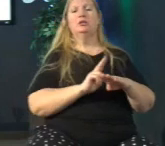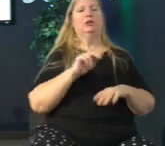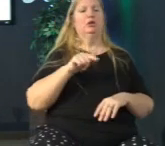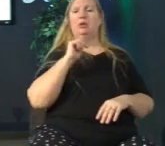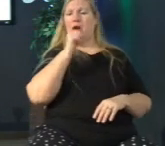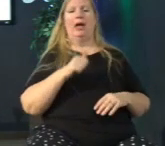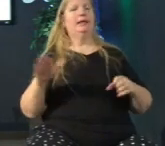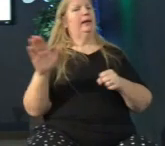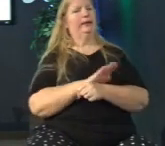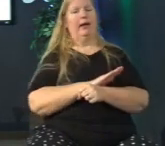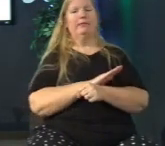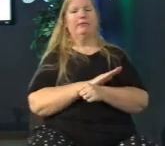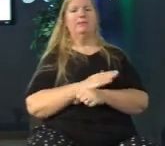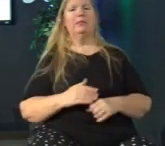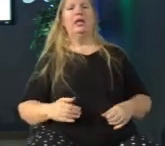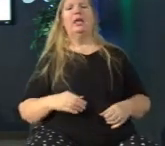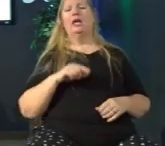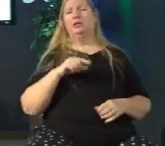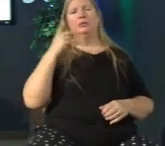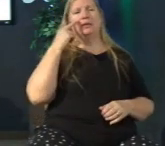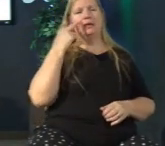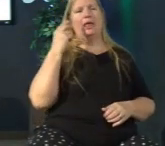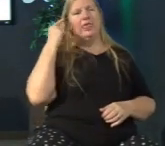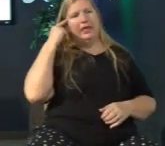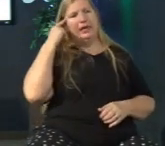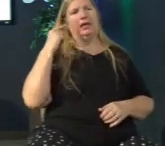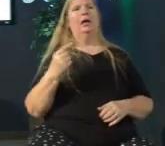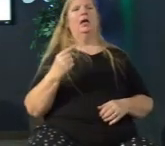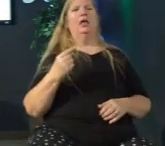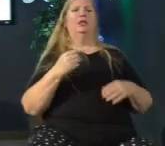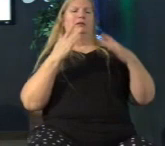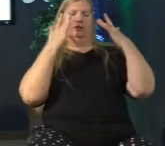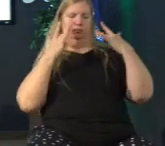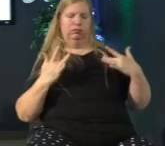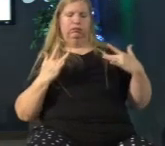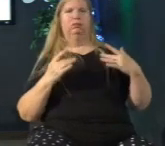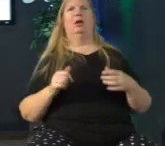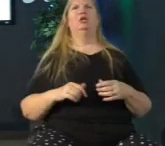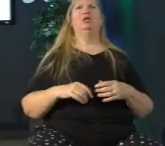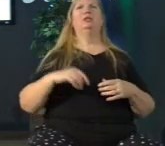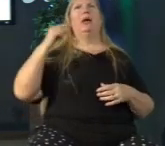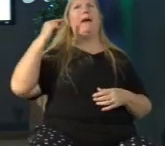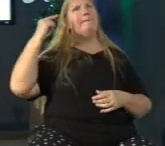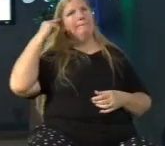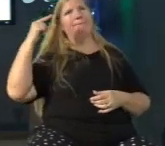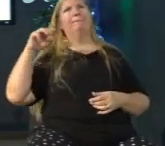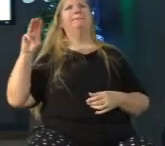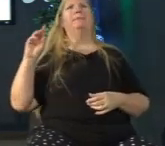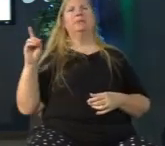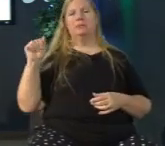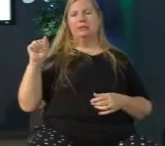you see it as your infirmity as your depression as your mental illness of whatever that is